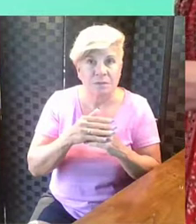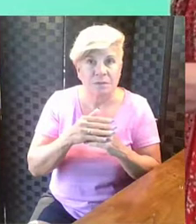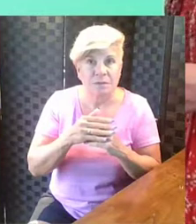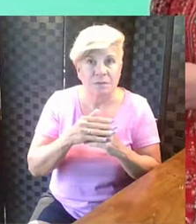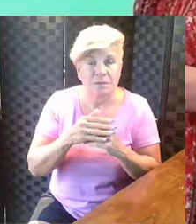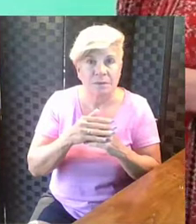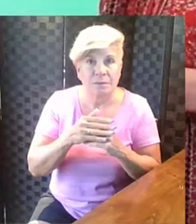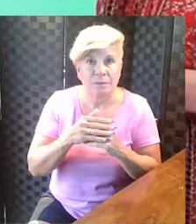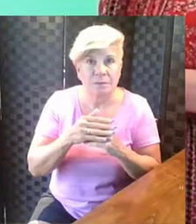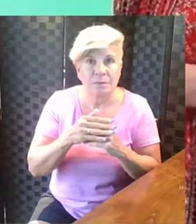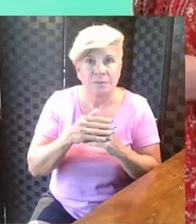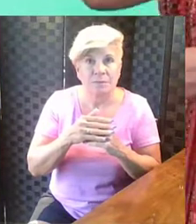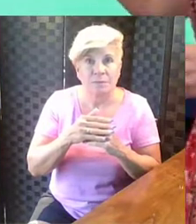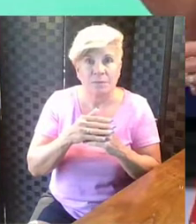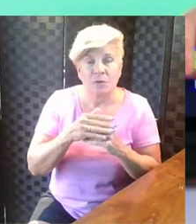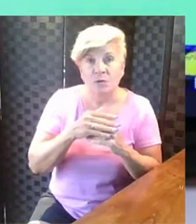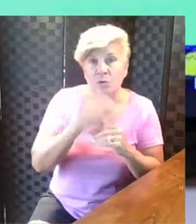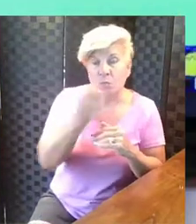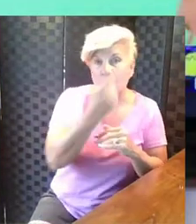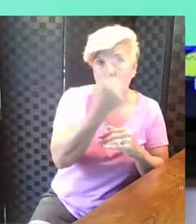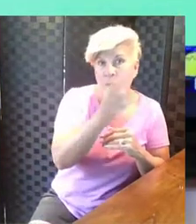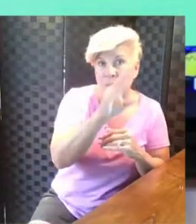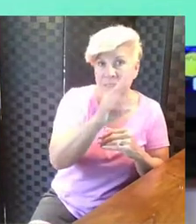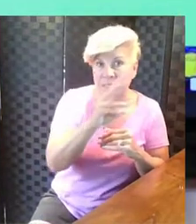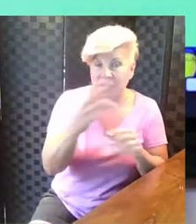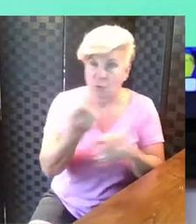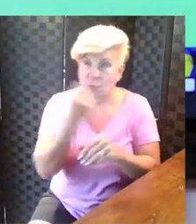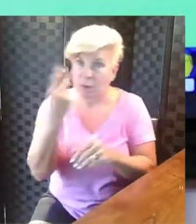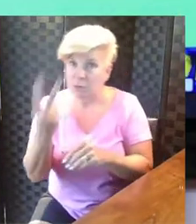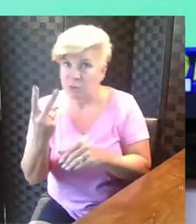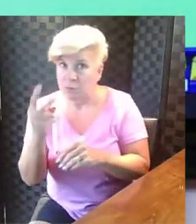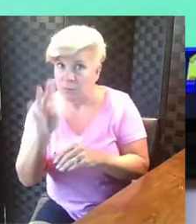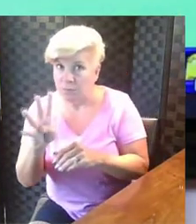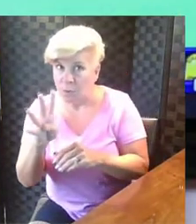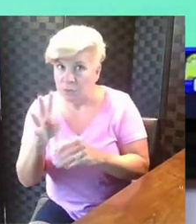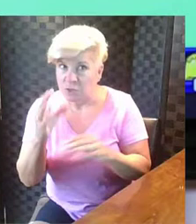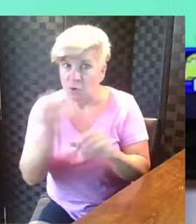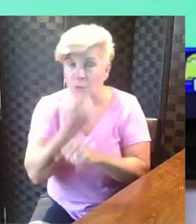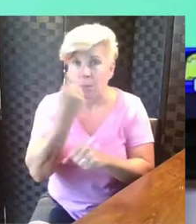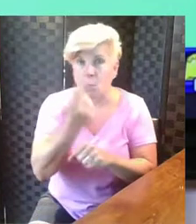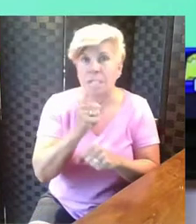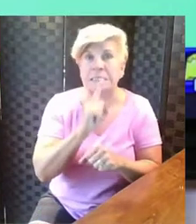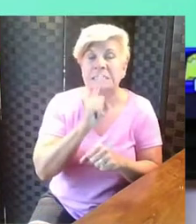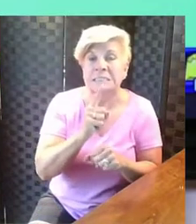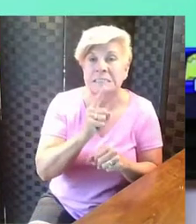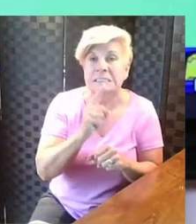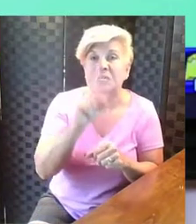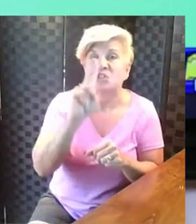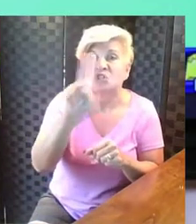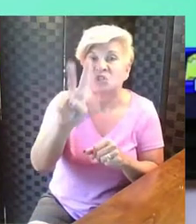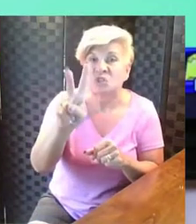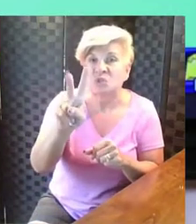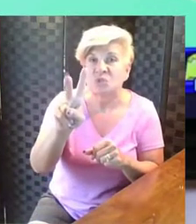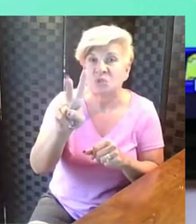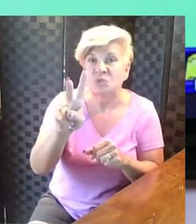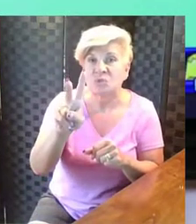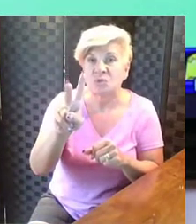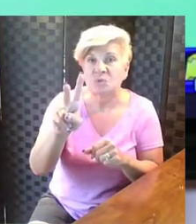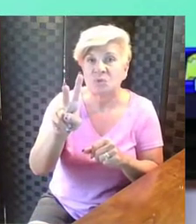six. Grab two was four. So we could say grab one is two